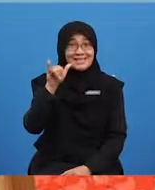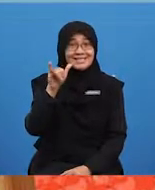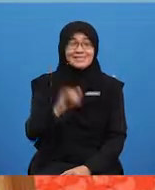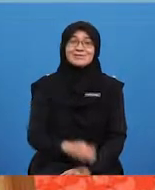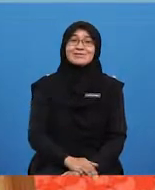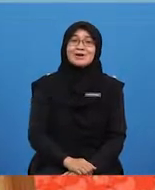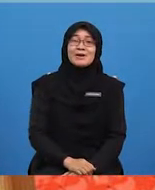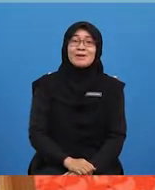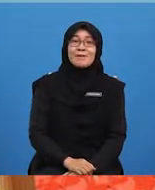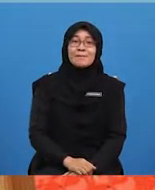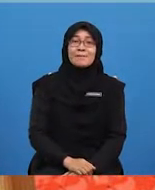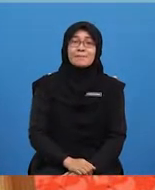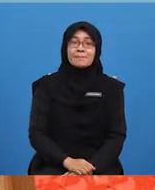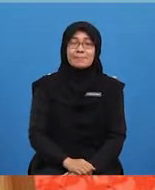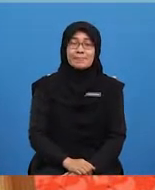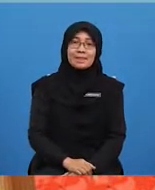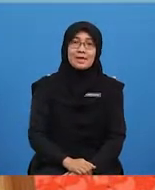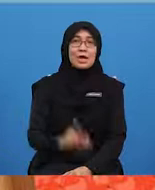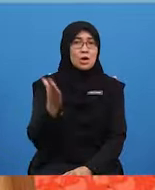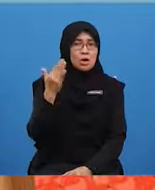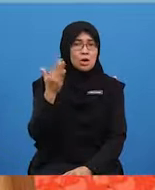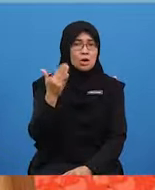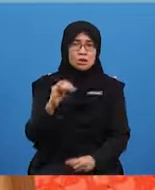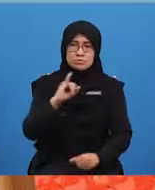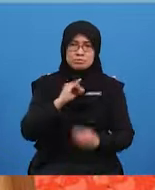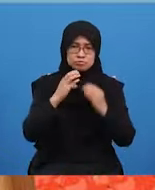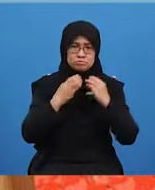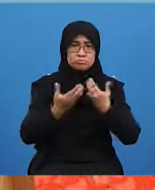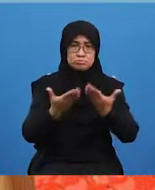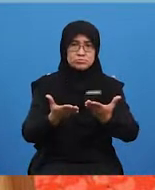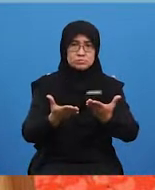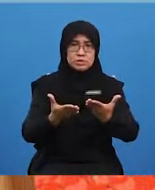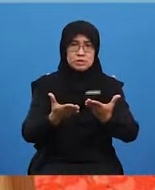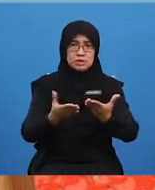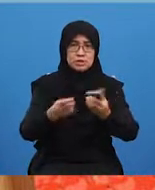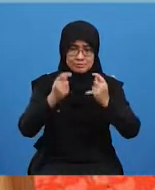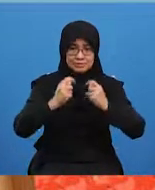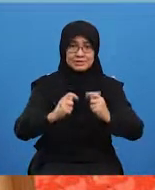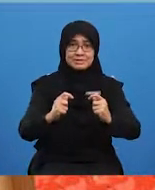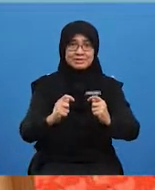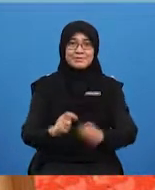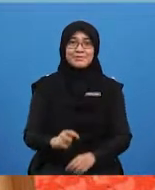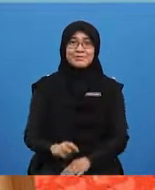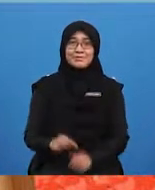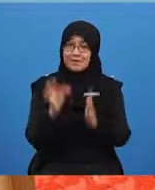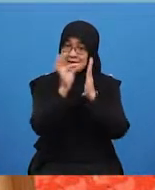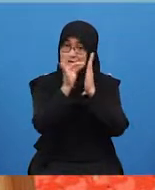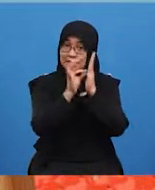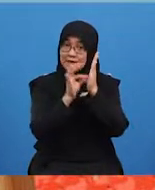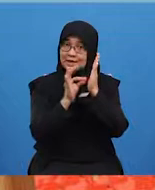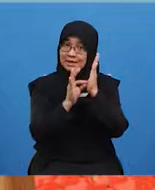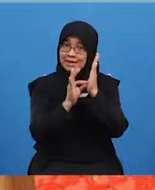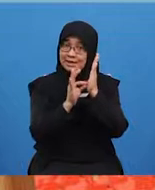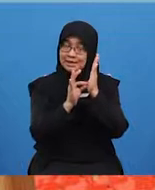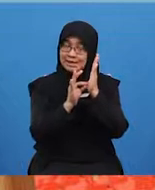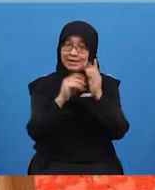Yolo? Let me give you a quick test. Can you try to count these bananas? Your friends at home